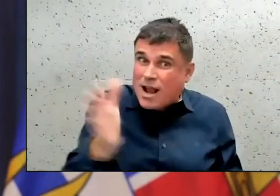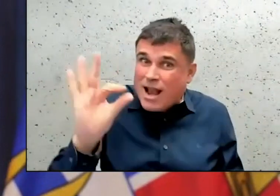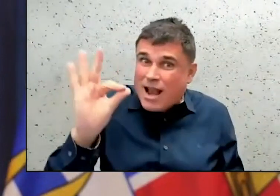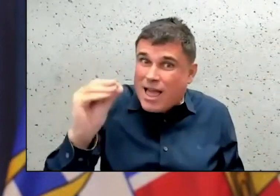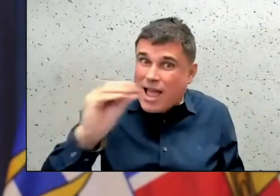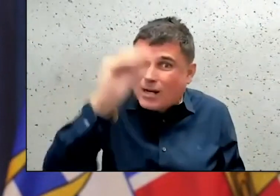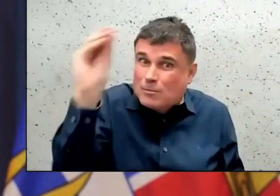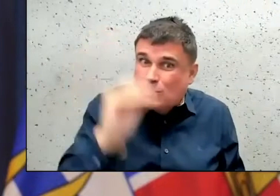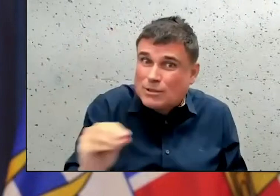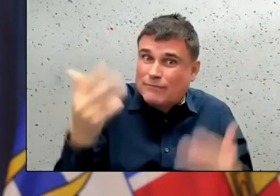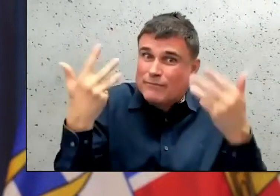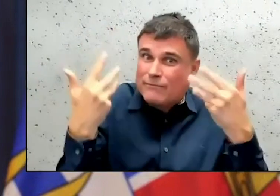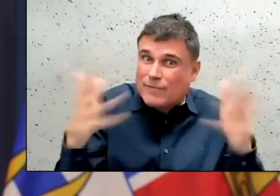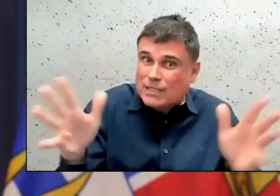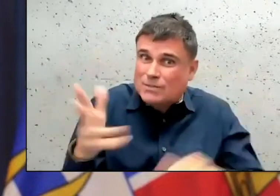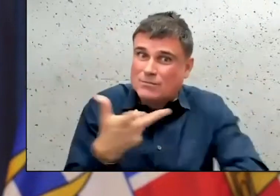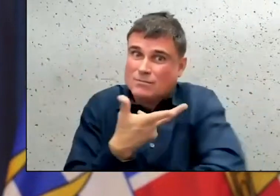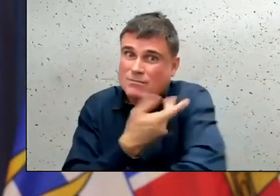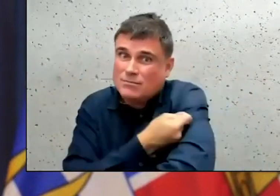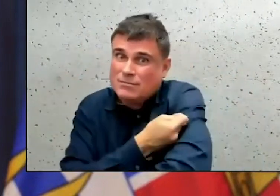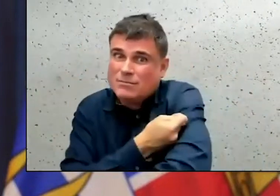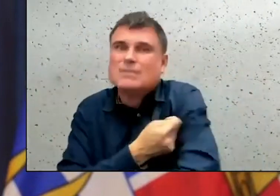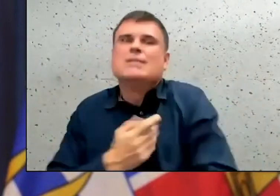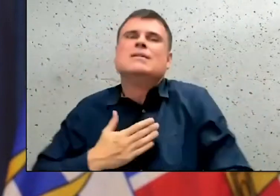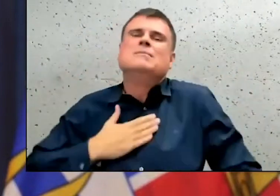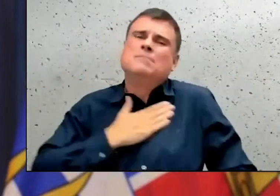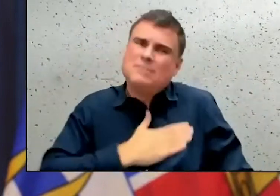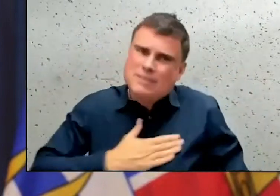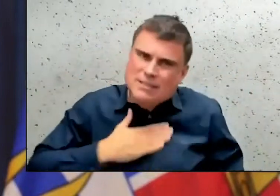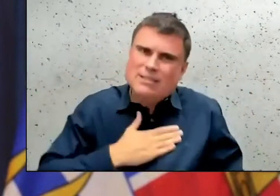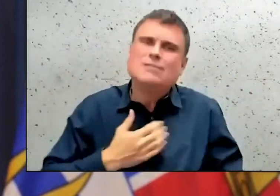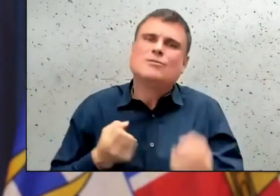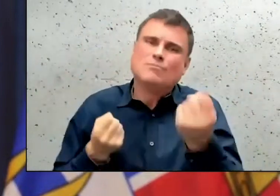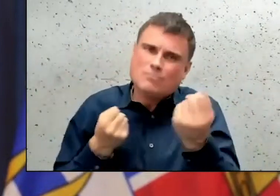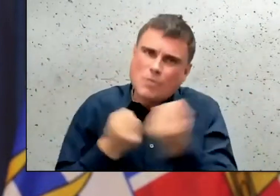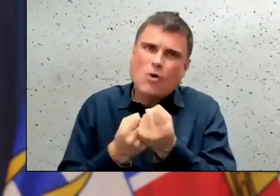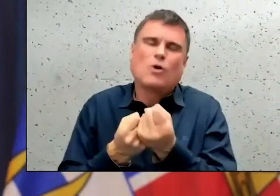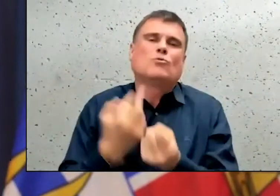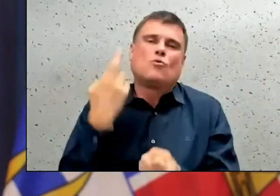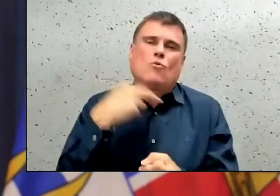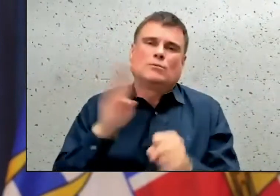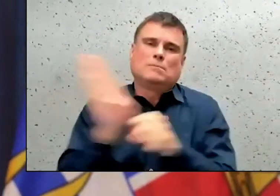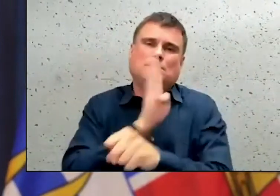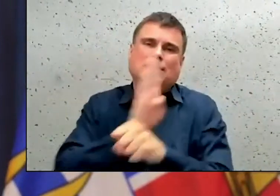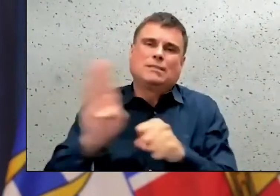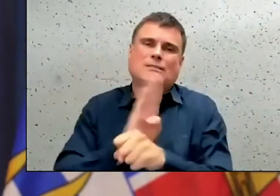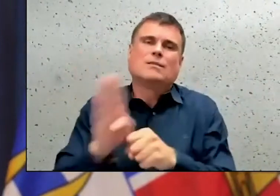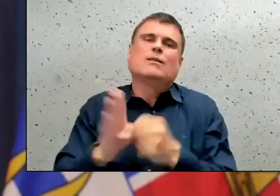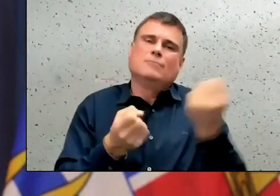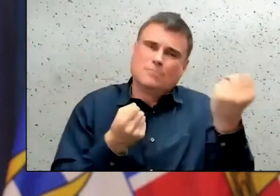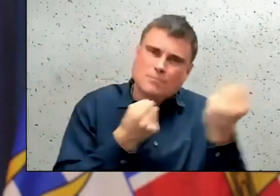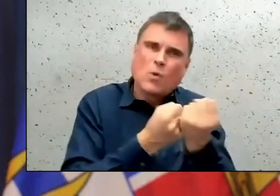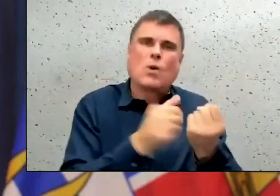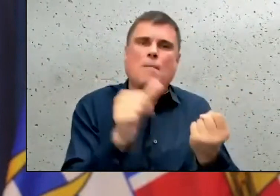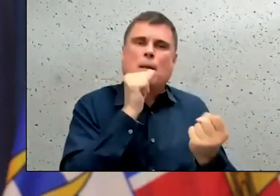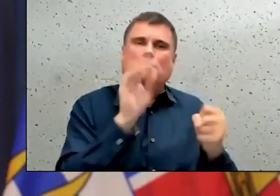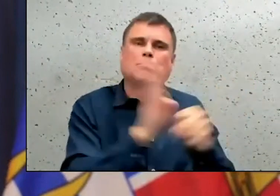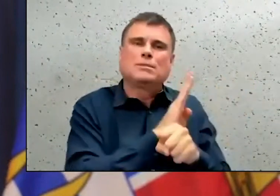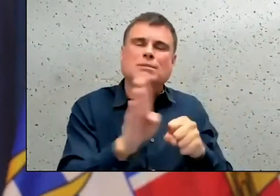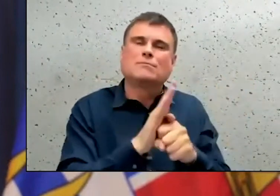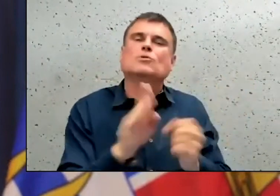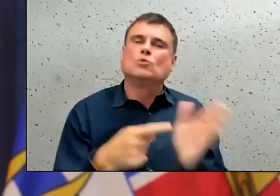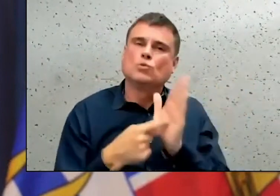out and support your local restaurant, your local pub, use your vaccine card, go to the theater, go back to the arts.